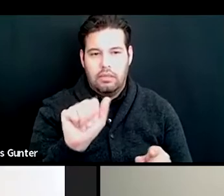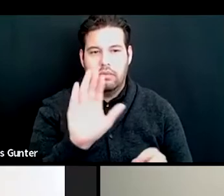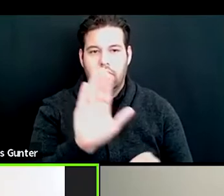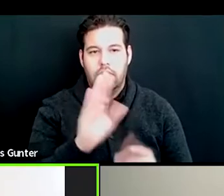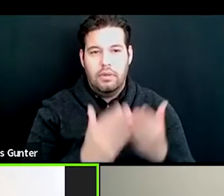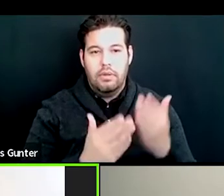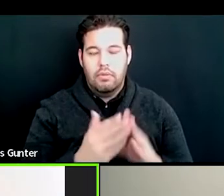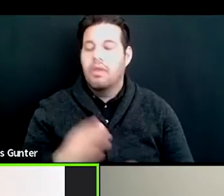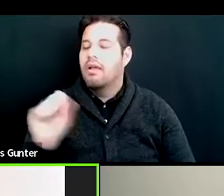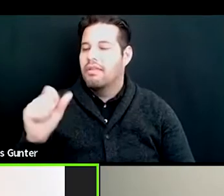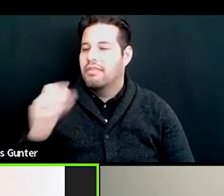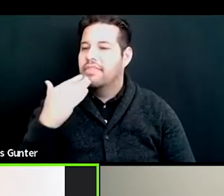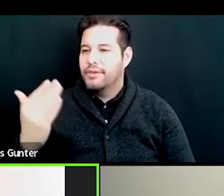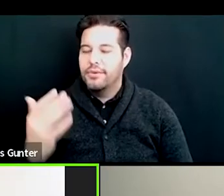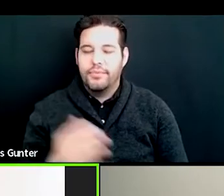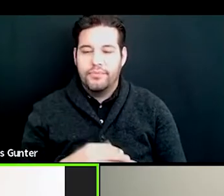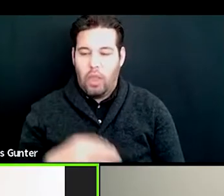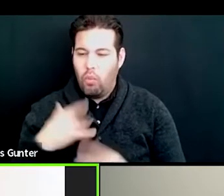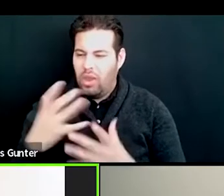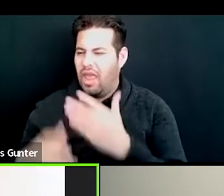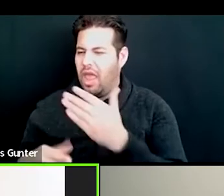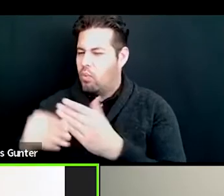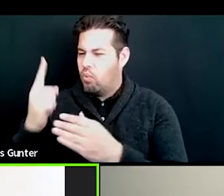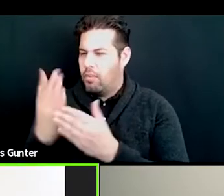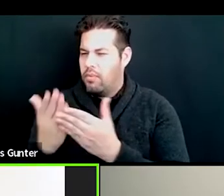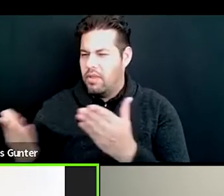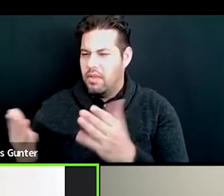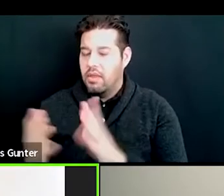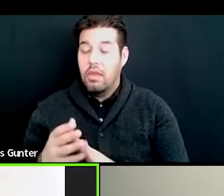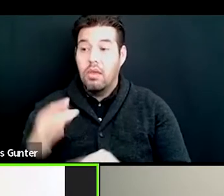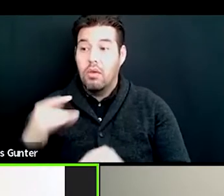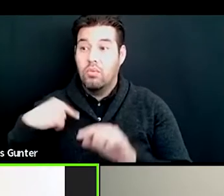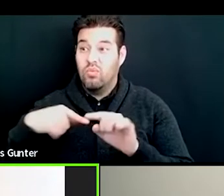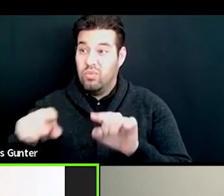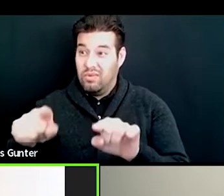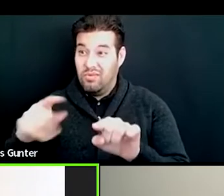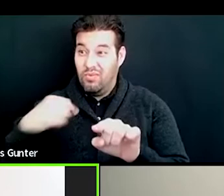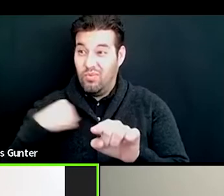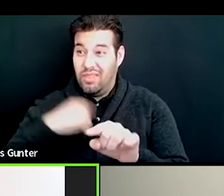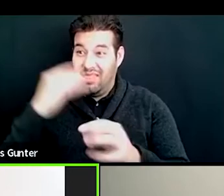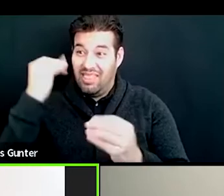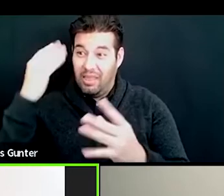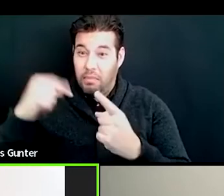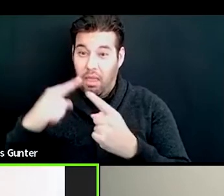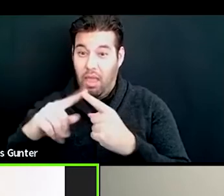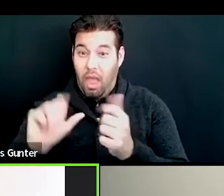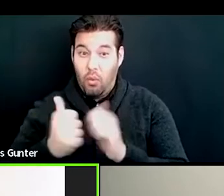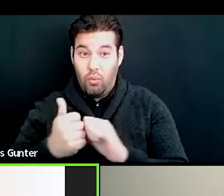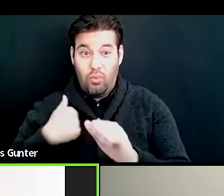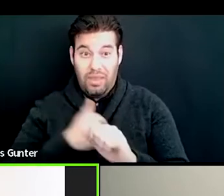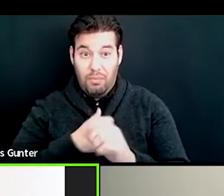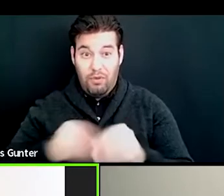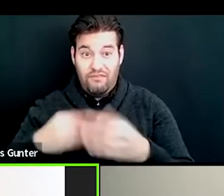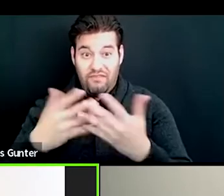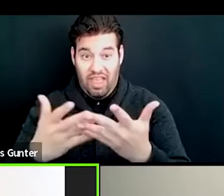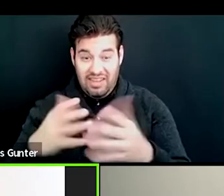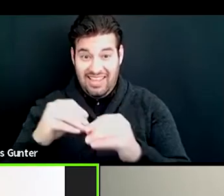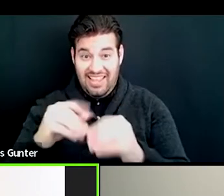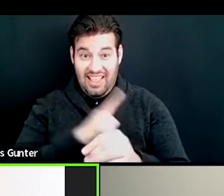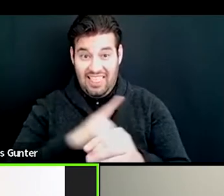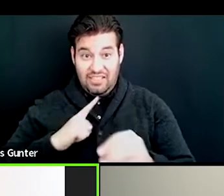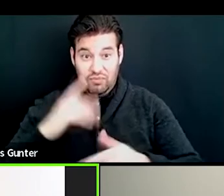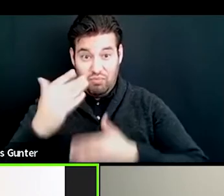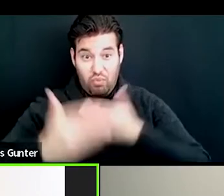Thank you. I did just want to add one more piece, which is that as we think about how we provide language access in the legislative